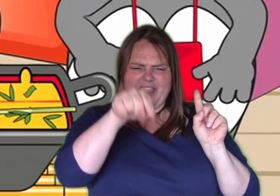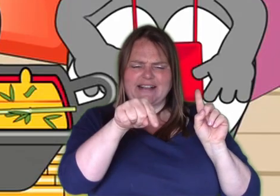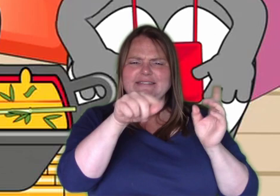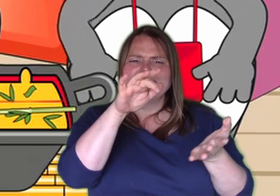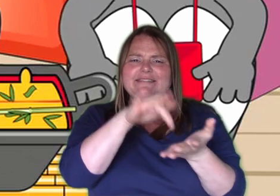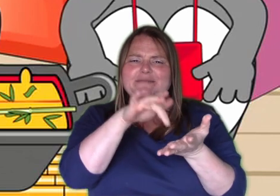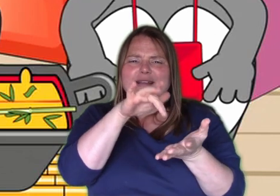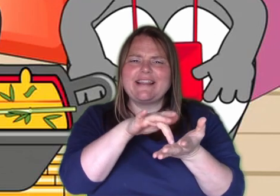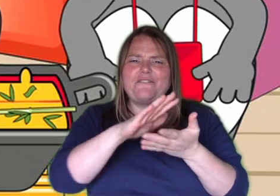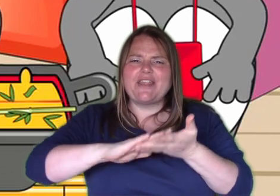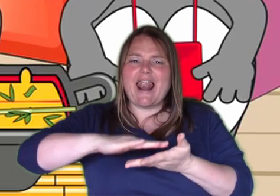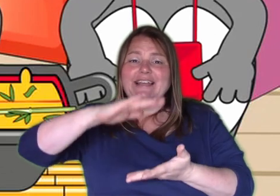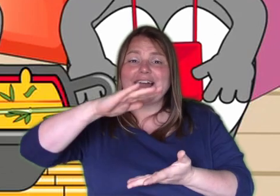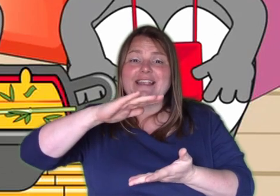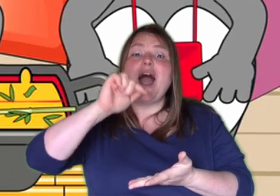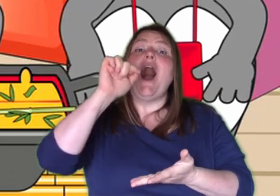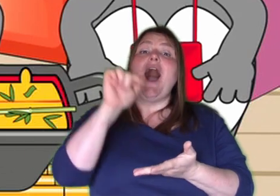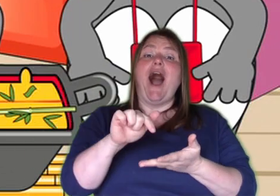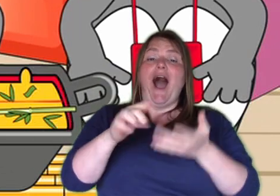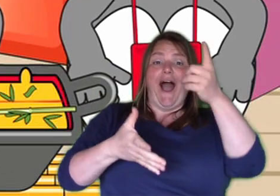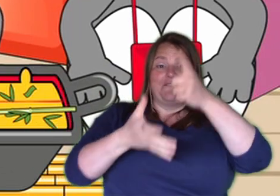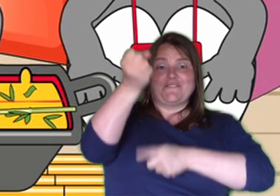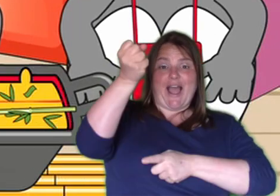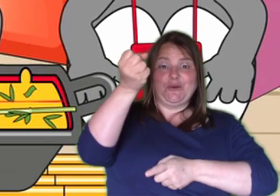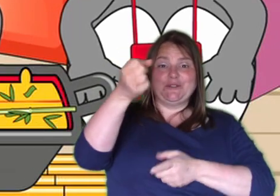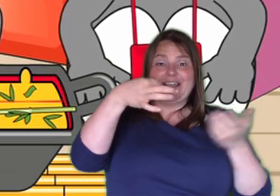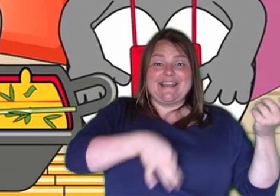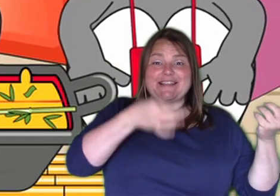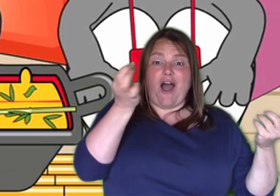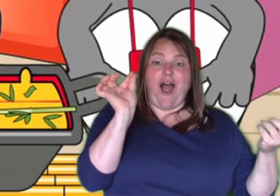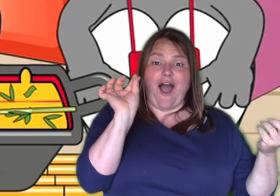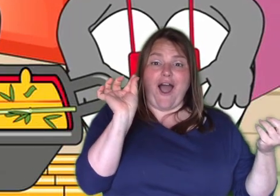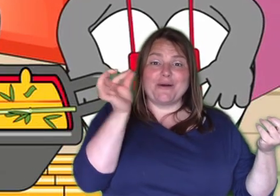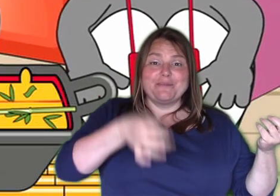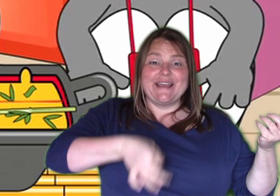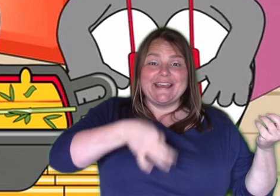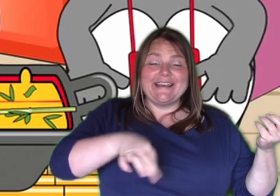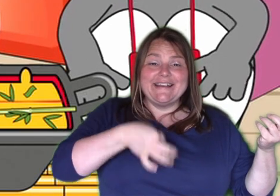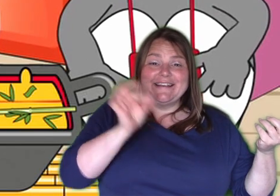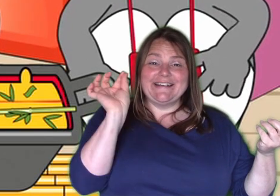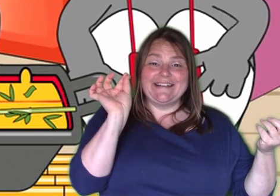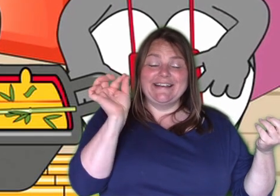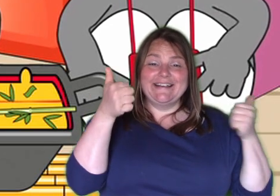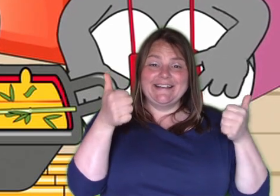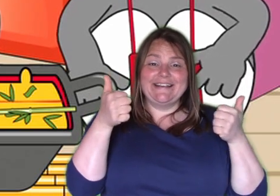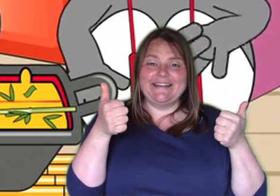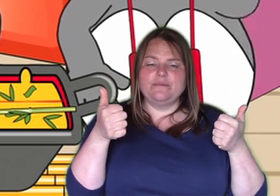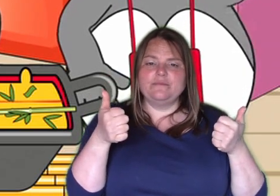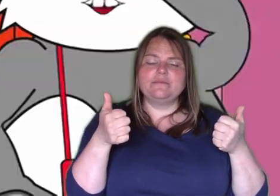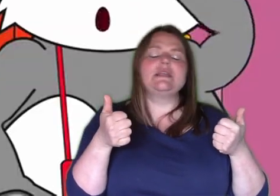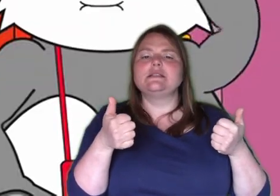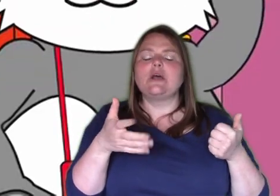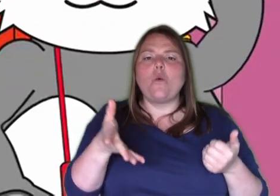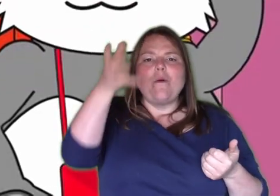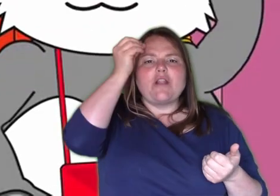My missing guitar pick. Well, Cheeky Pandas, we've learned some important lessons today, haven't we?